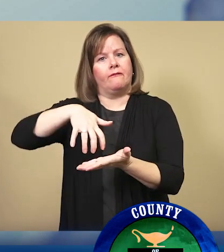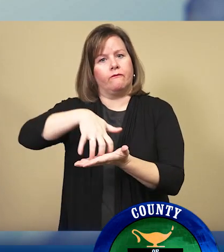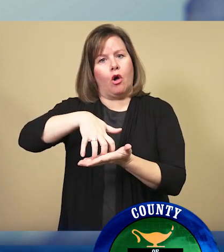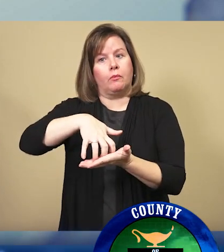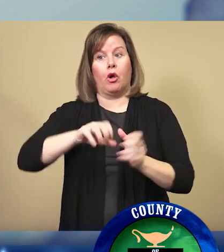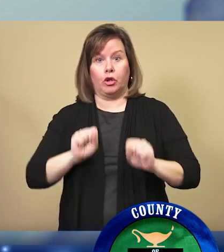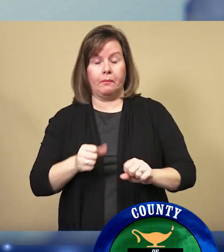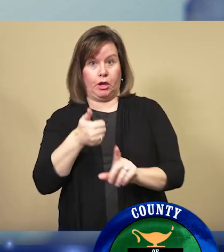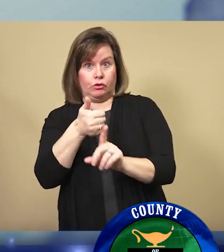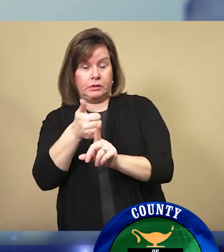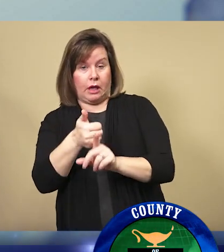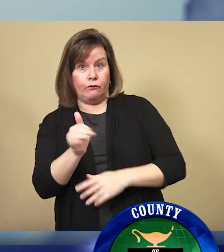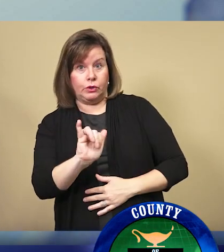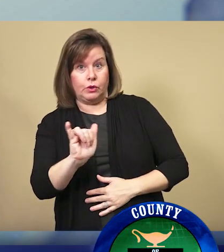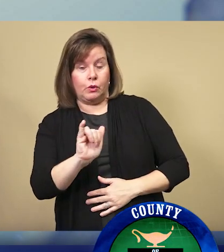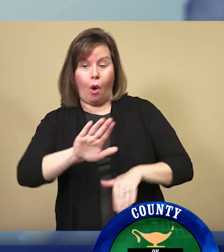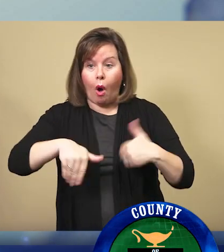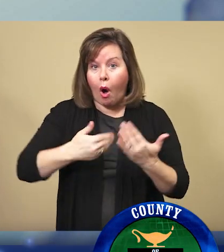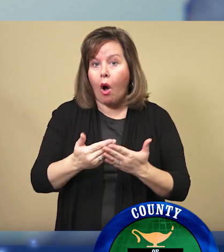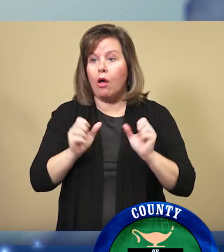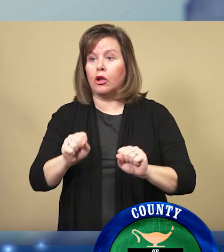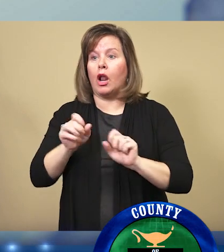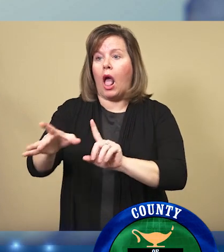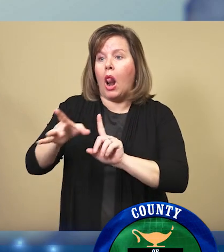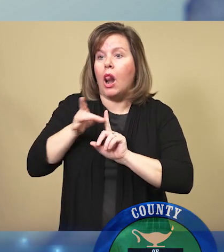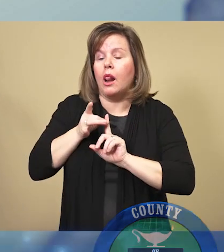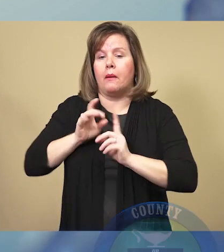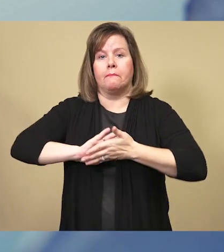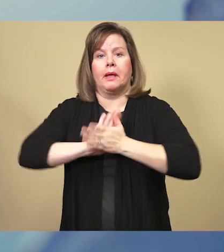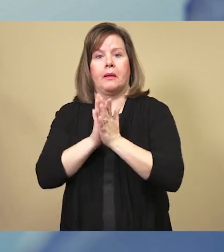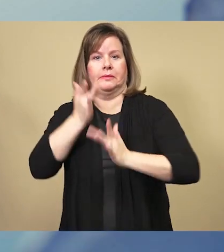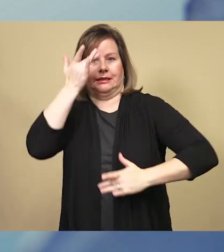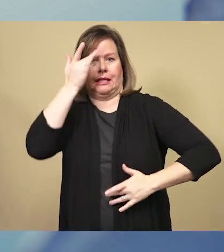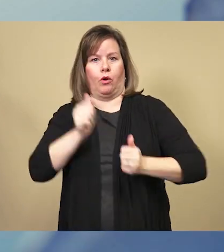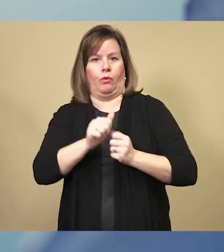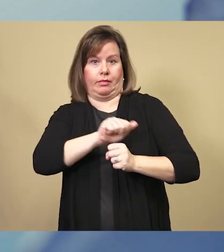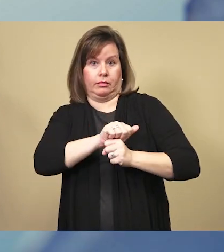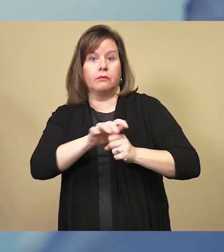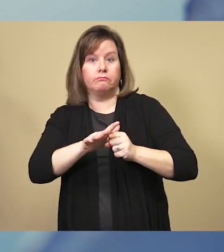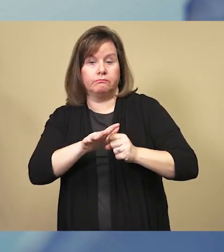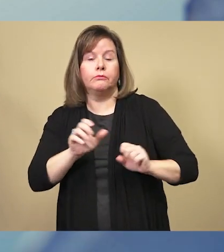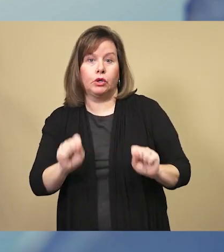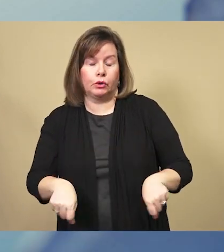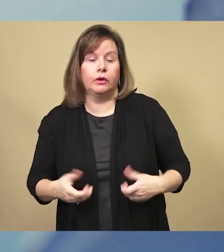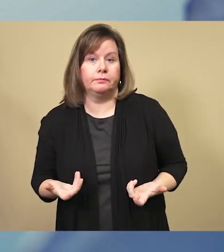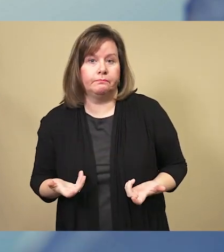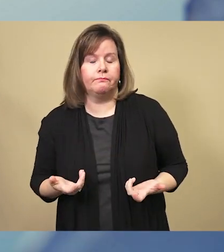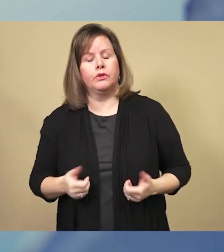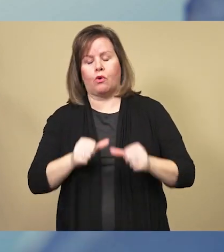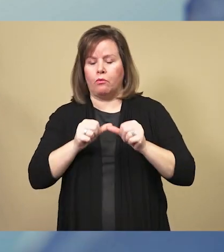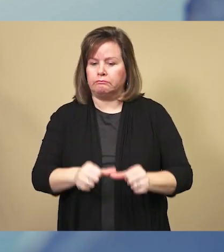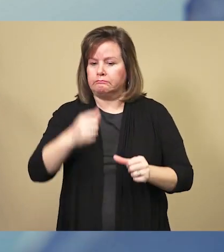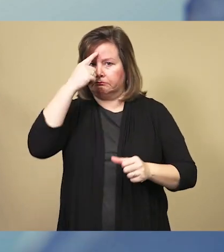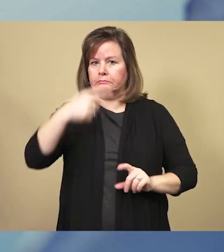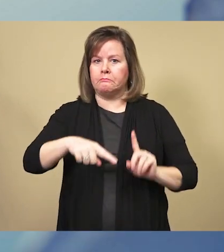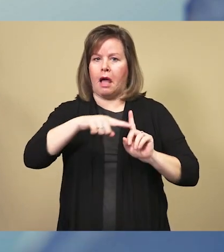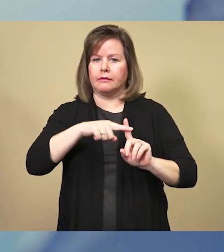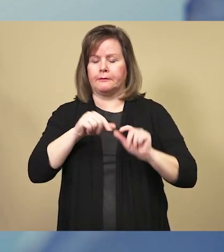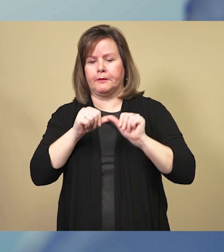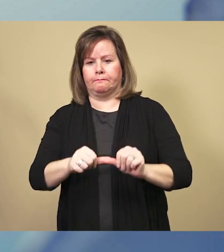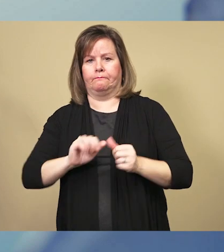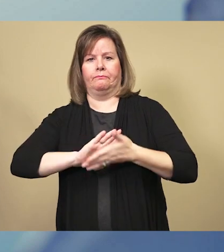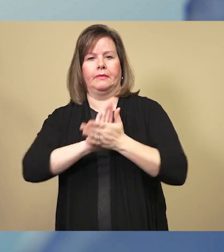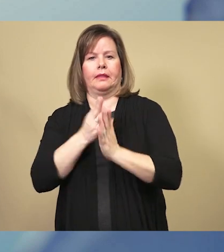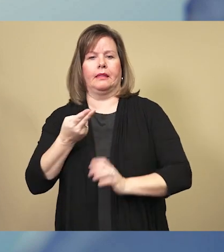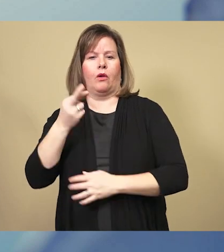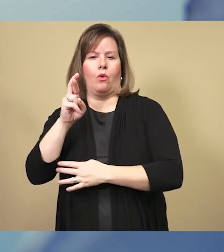because we're all susceptible to infection from COVID-19. So please, continue to stay heroic, stay positive, and I'll talk to you again tomorrow.